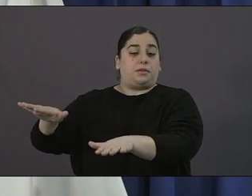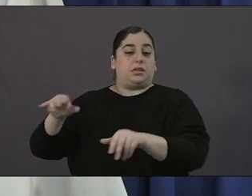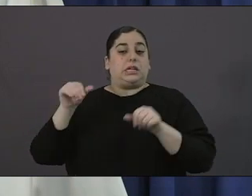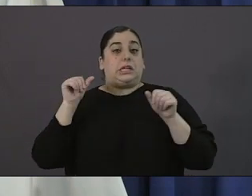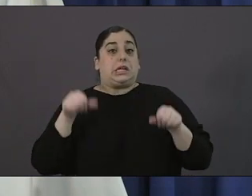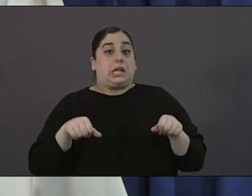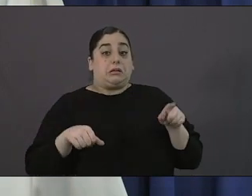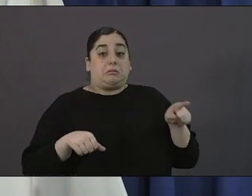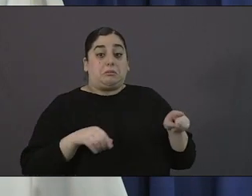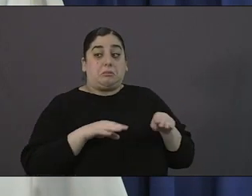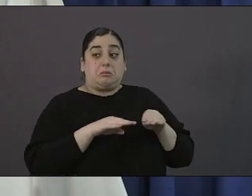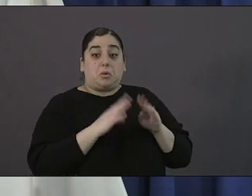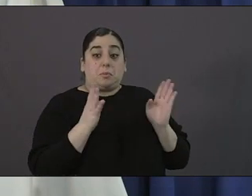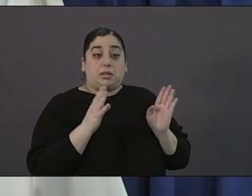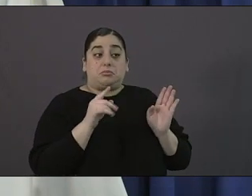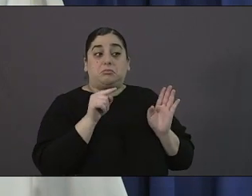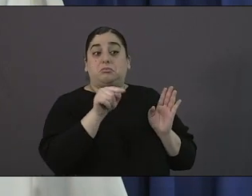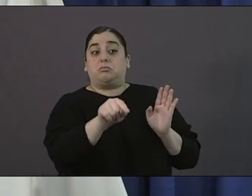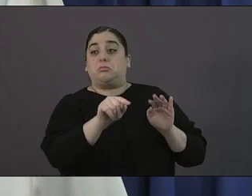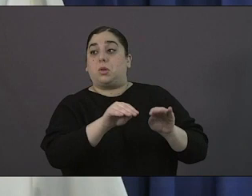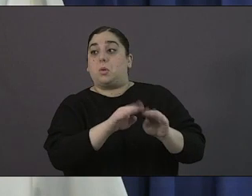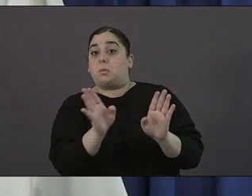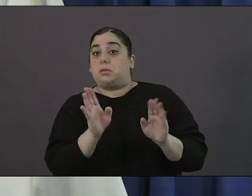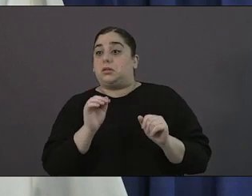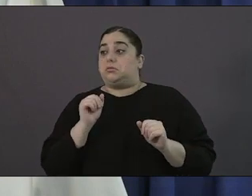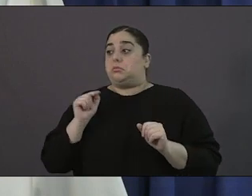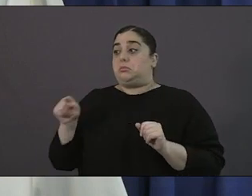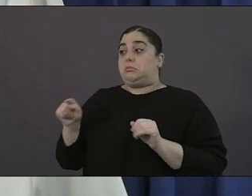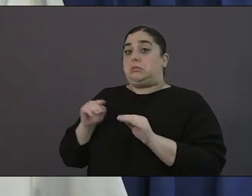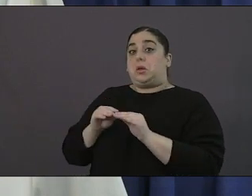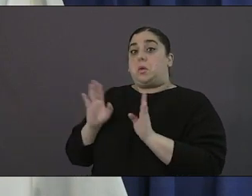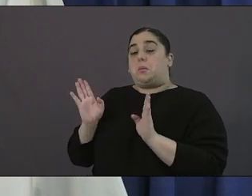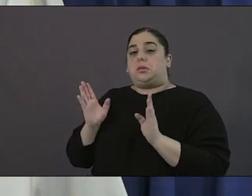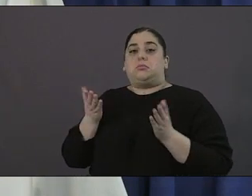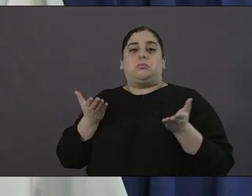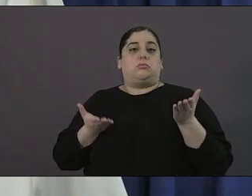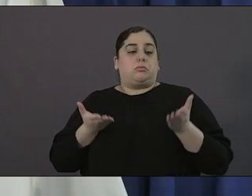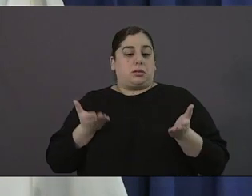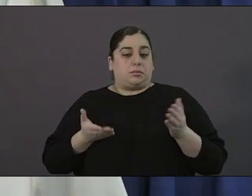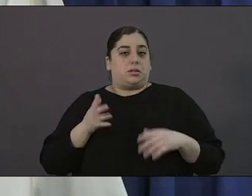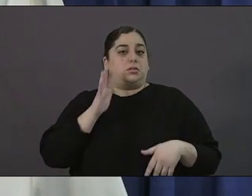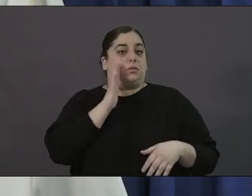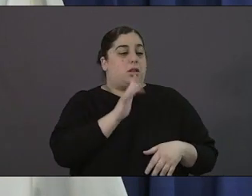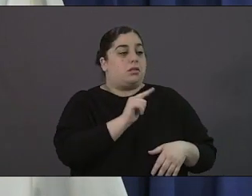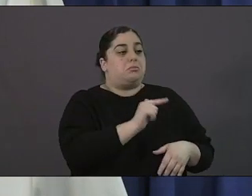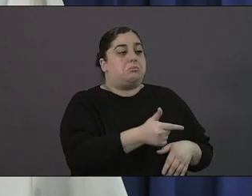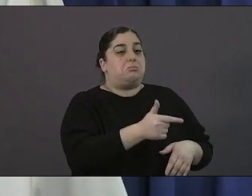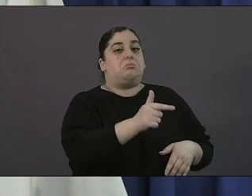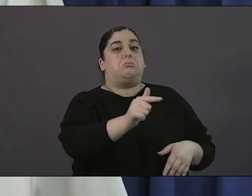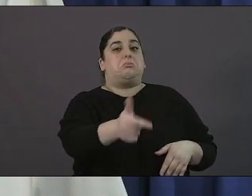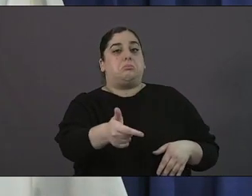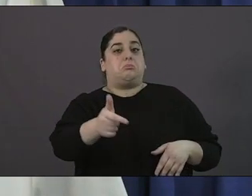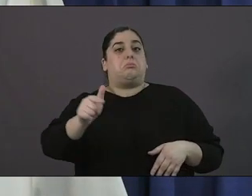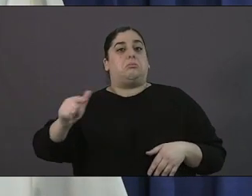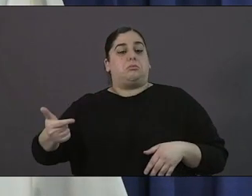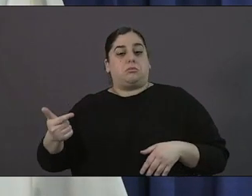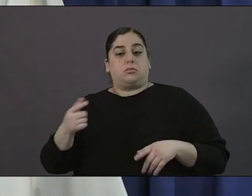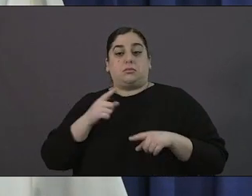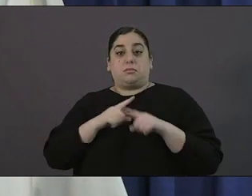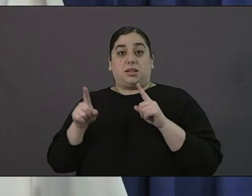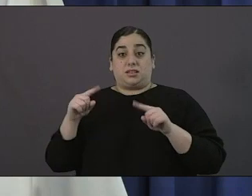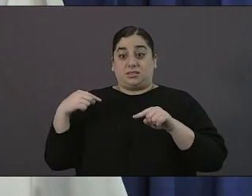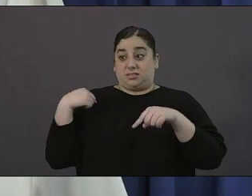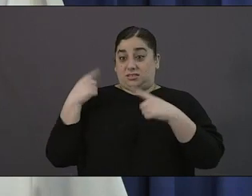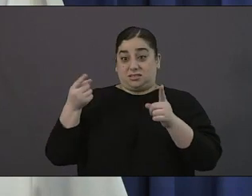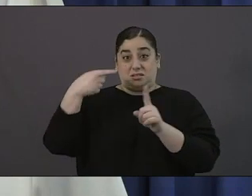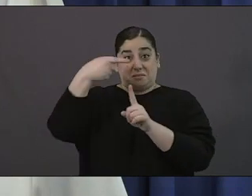could do is to give back the gains that we've all struggled so hard to achieve this last month and a half so we want to continue that we want to continue to